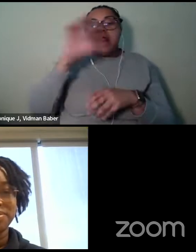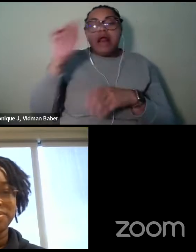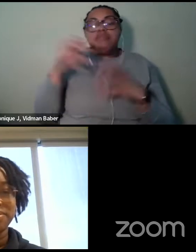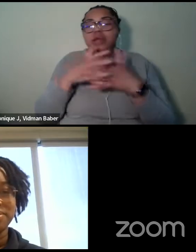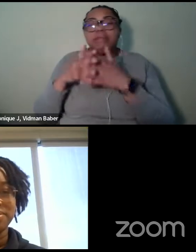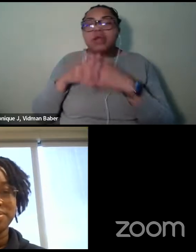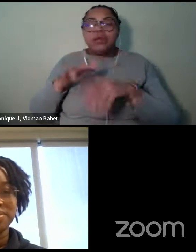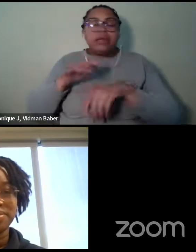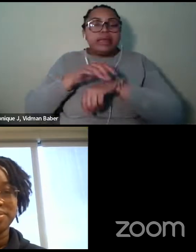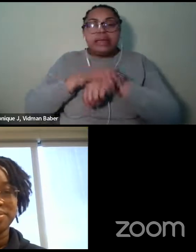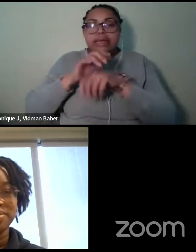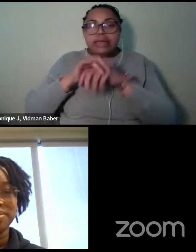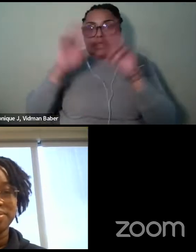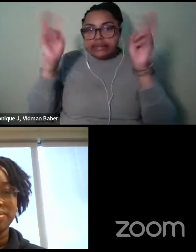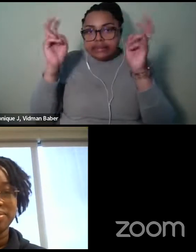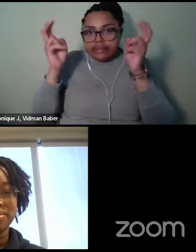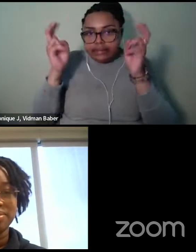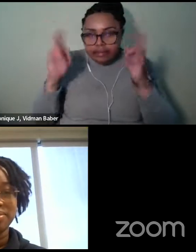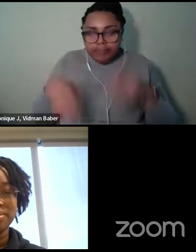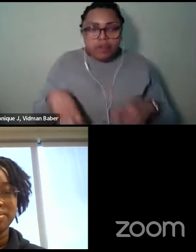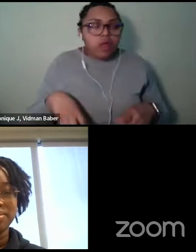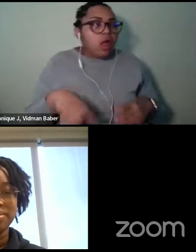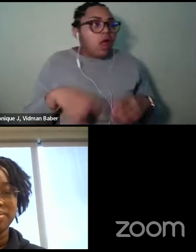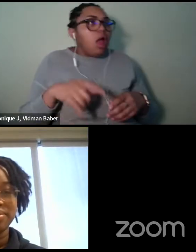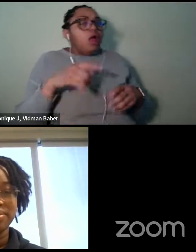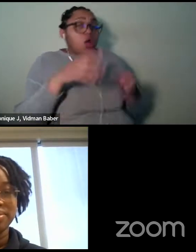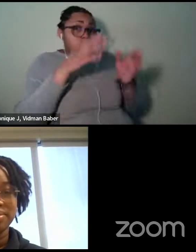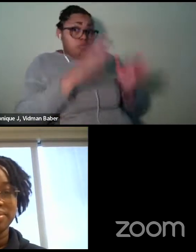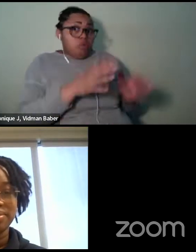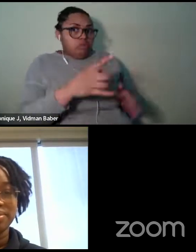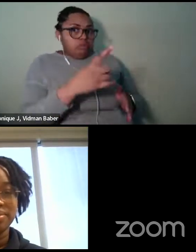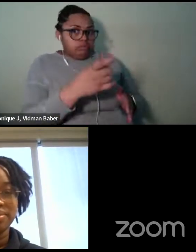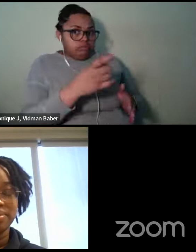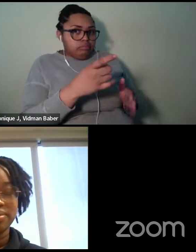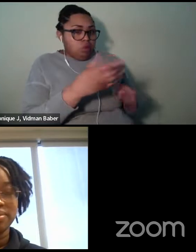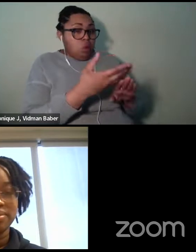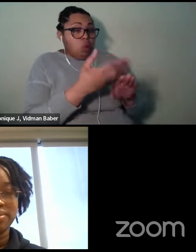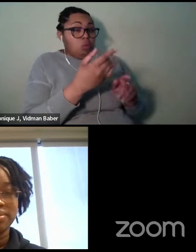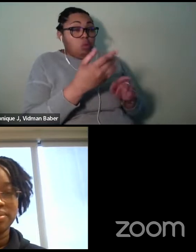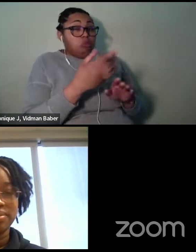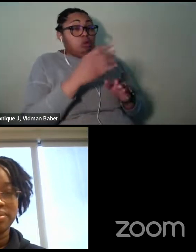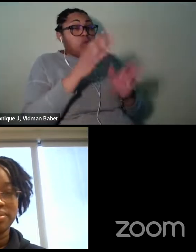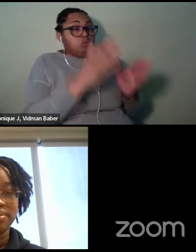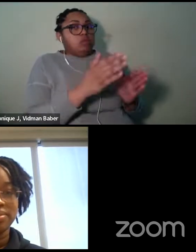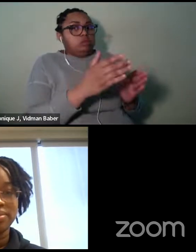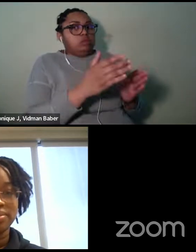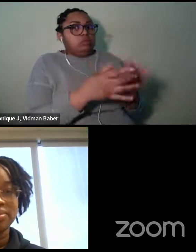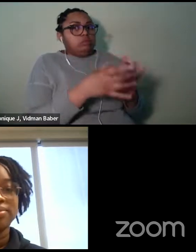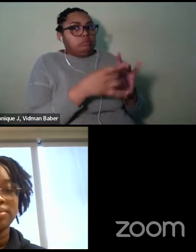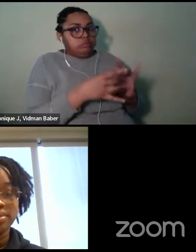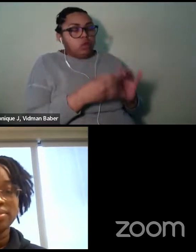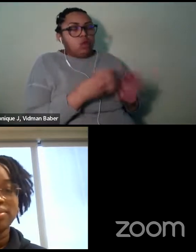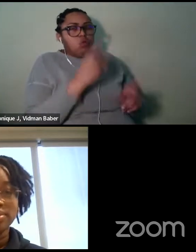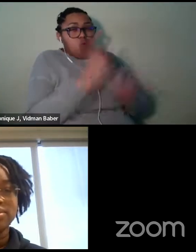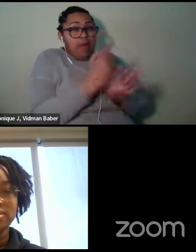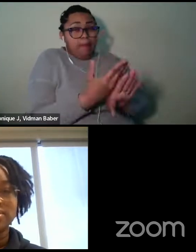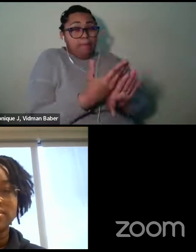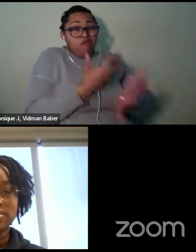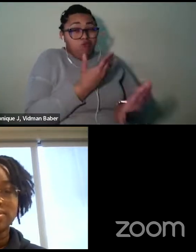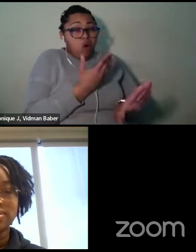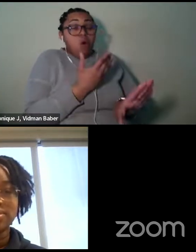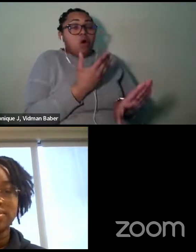and right before it was about to be, I think, copy edited. So it was like in the final stages,